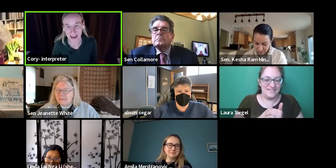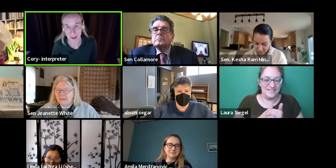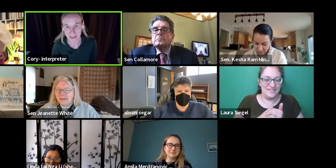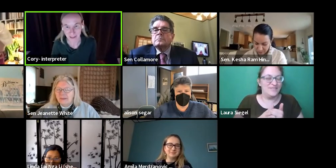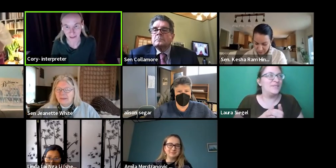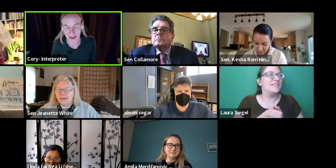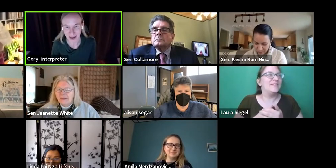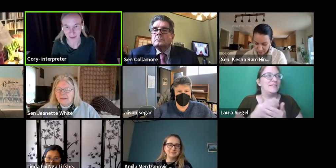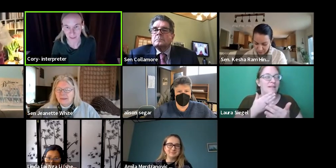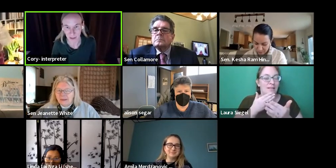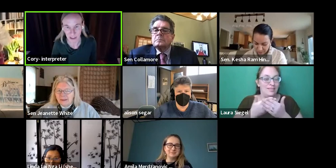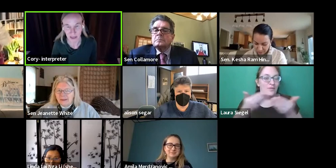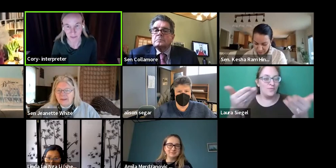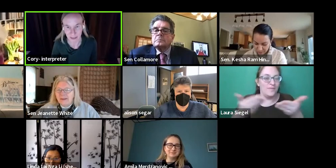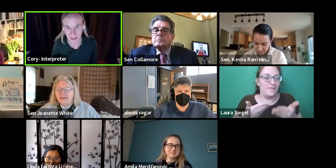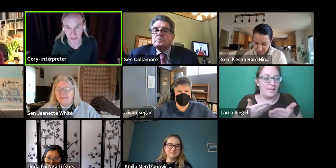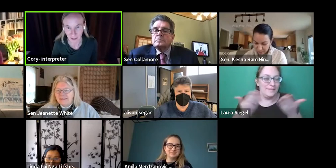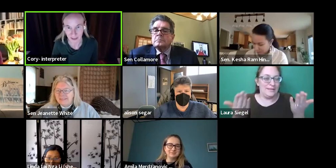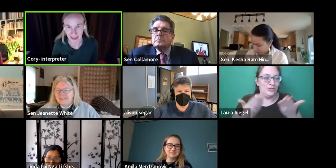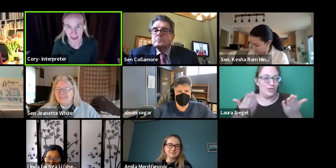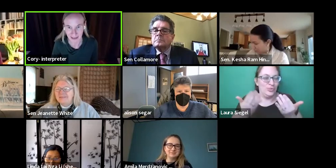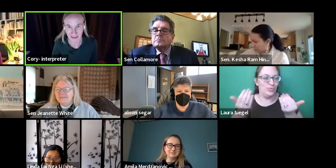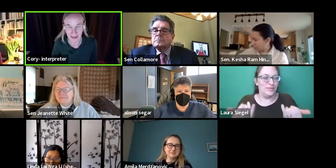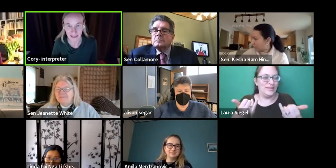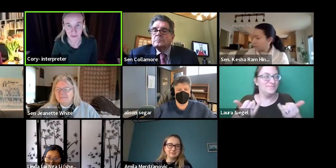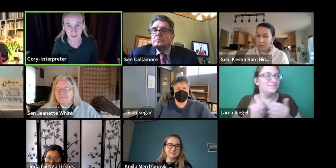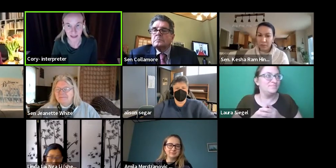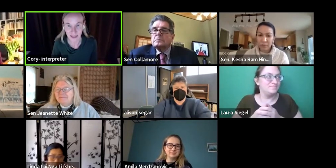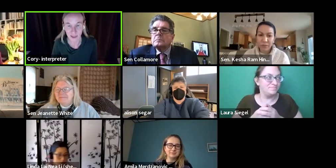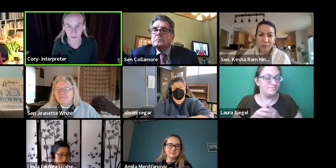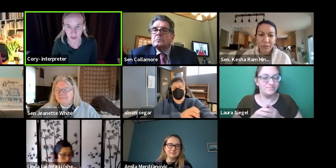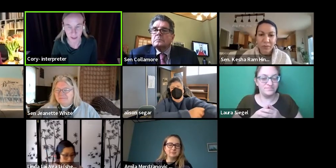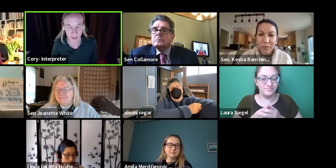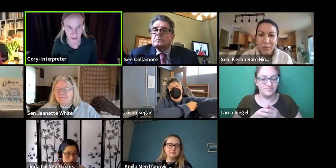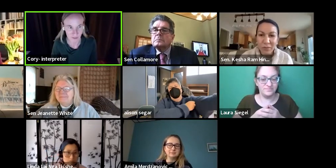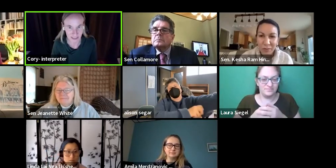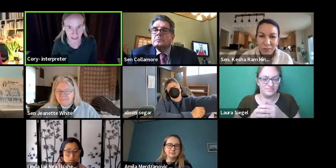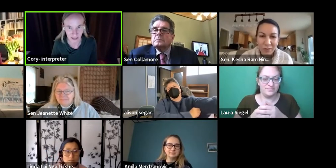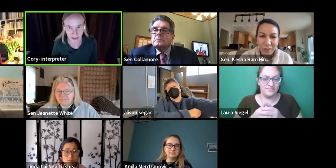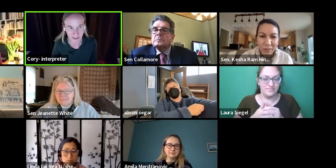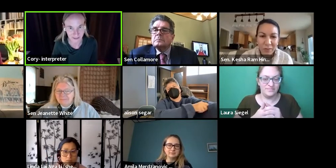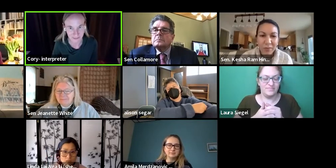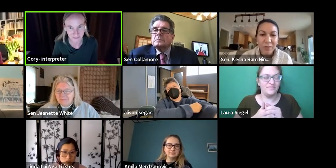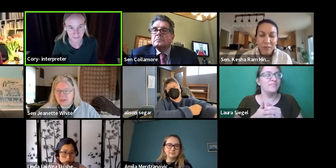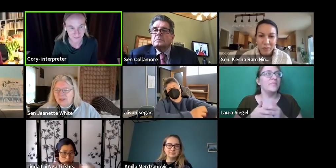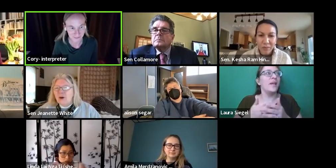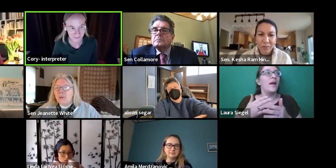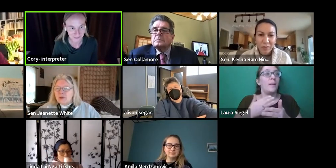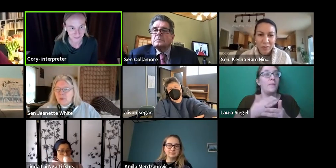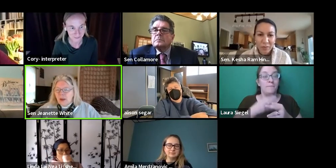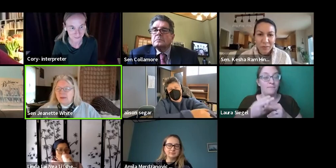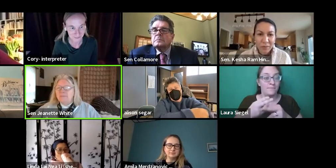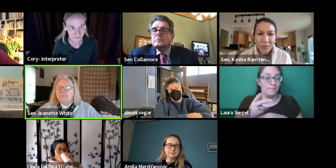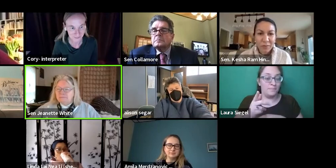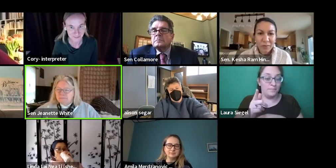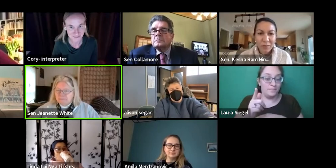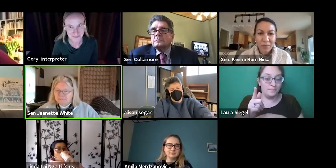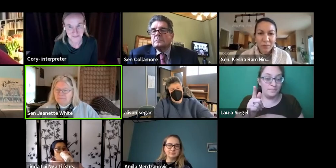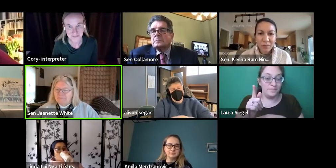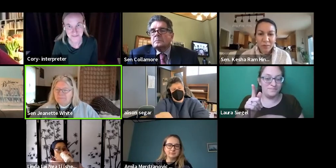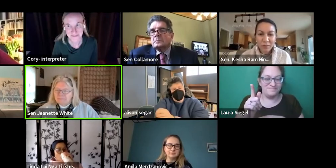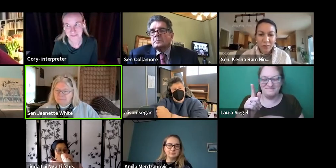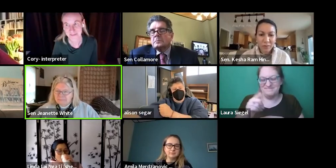Thank you and I'd be happy to do that. I really appreciate being here being asked to testify. Thank you very much for the invitation. You're most welcome.